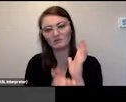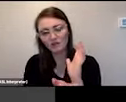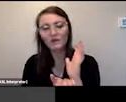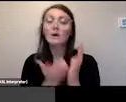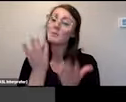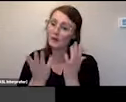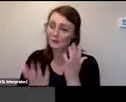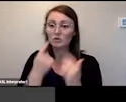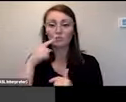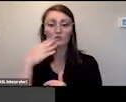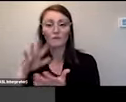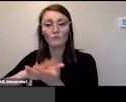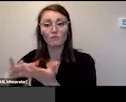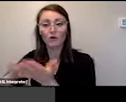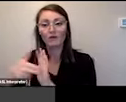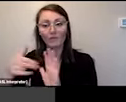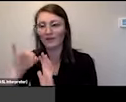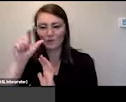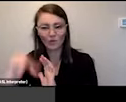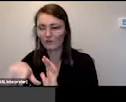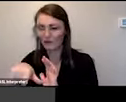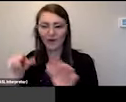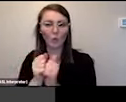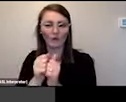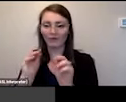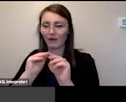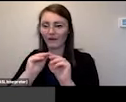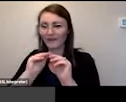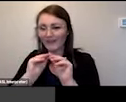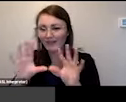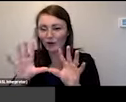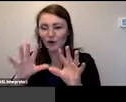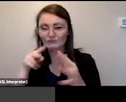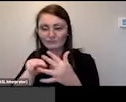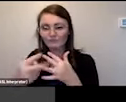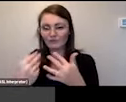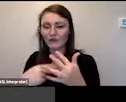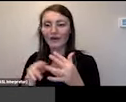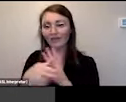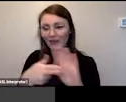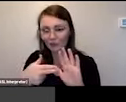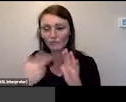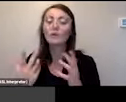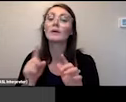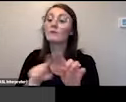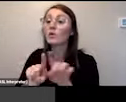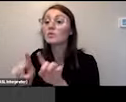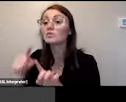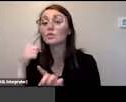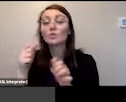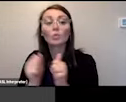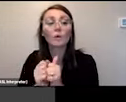braille labels that you can't do with a clear label because the clear one might peel off a curved edge i also added it to some chromosome models to